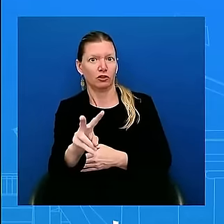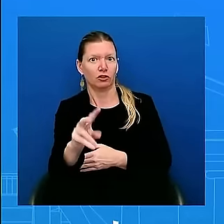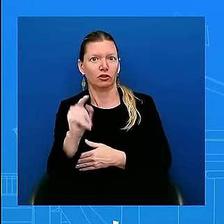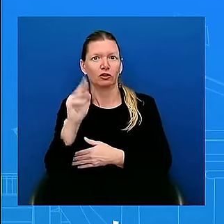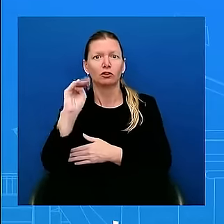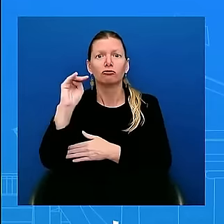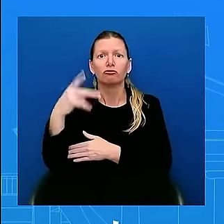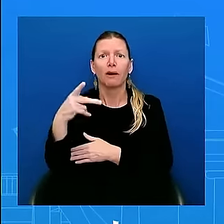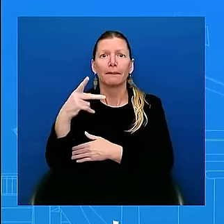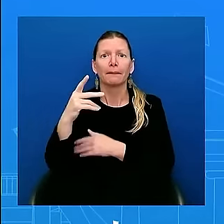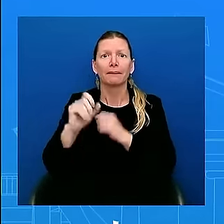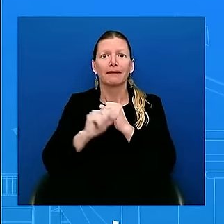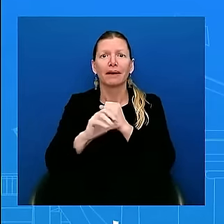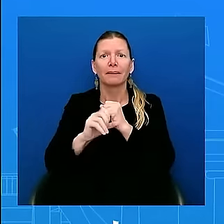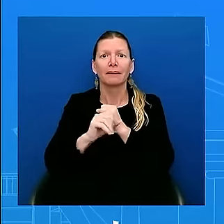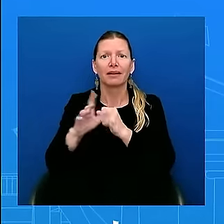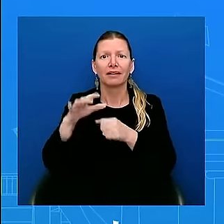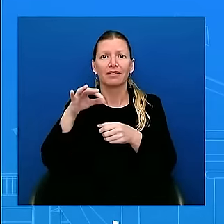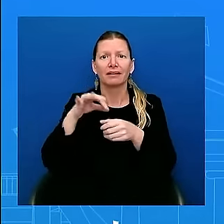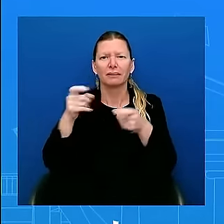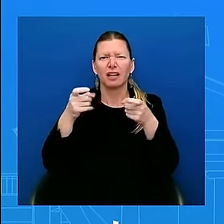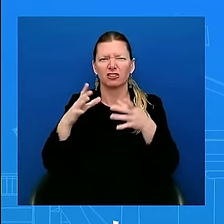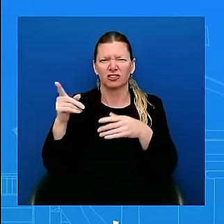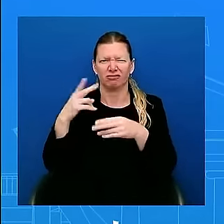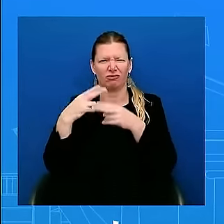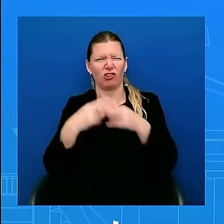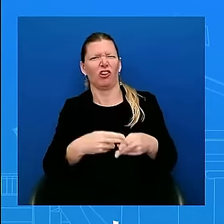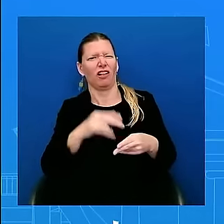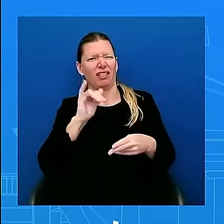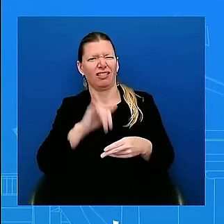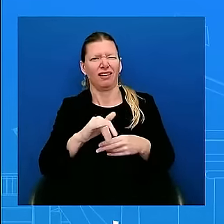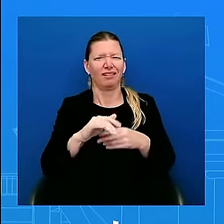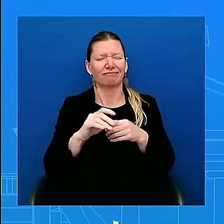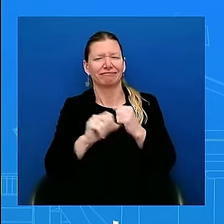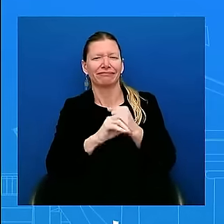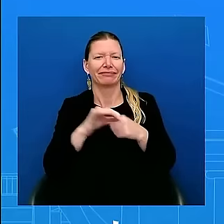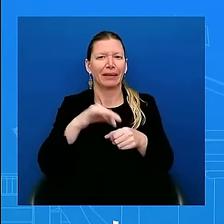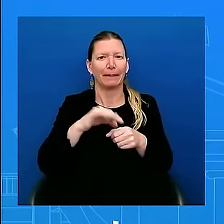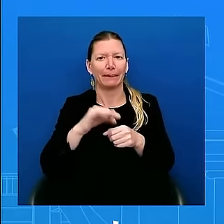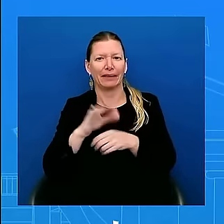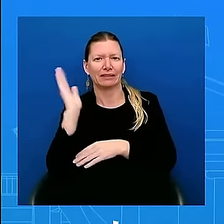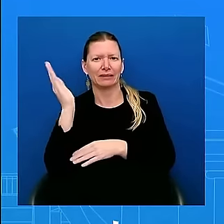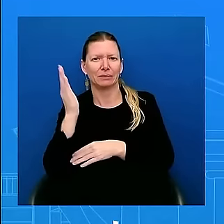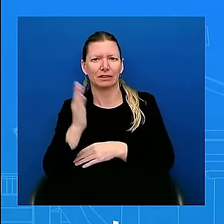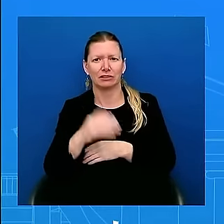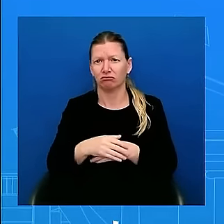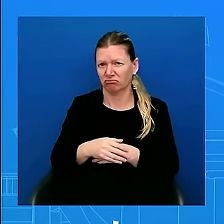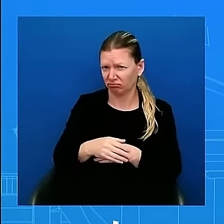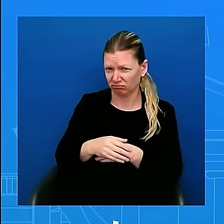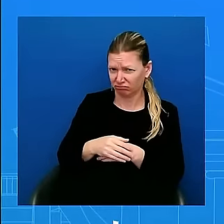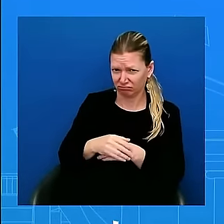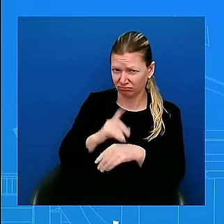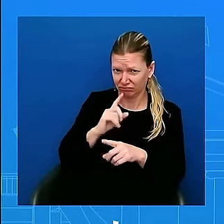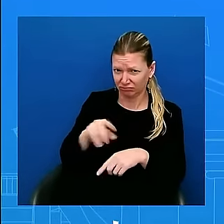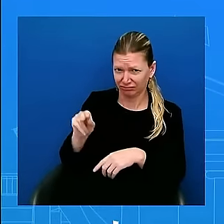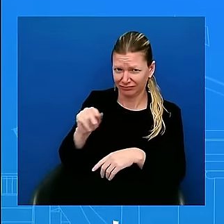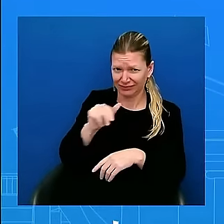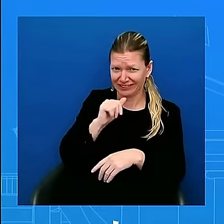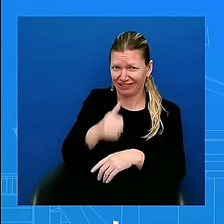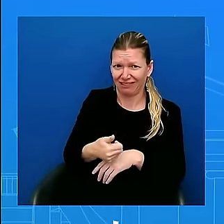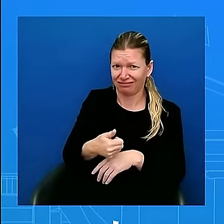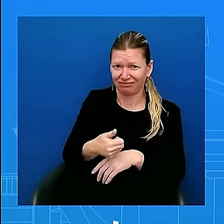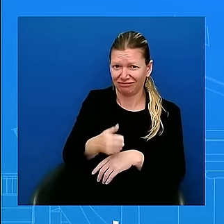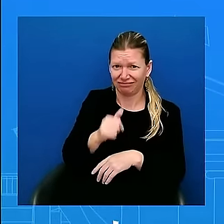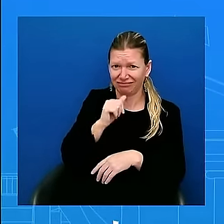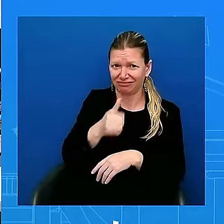remind my friends on the other side that the president is no longer a candidate. Yeah. Thank you, Corrine. Democrats